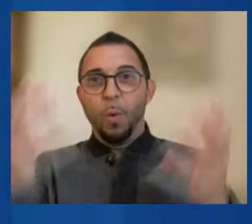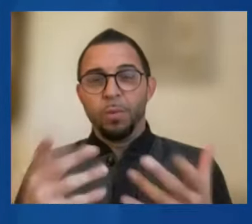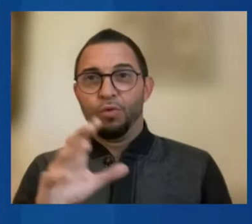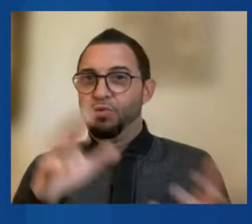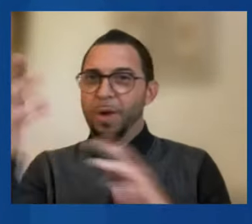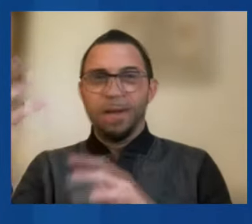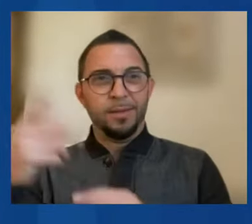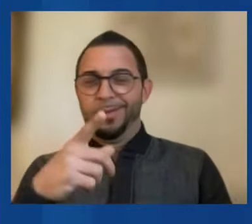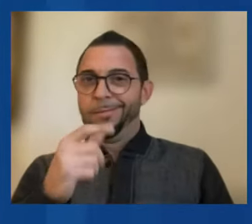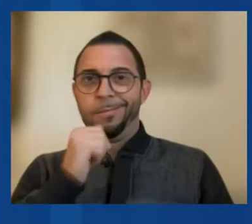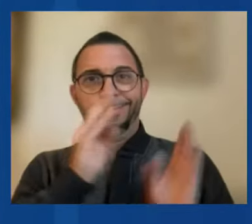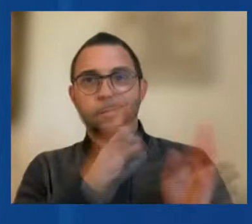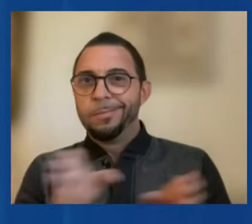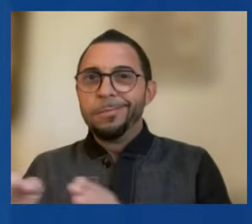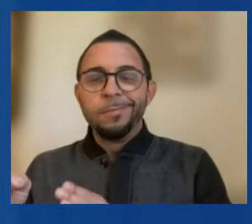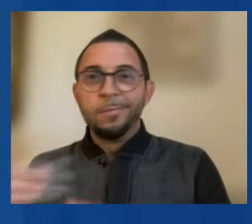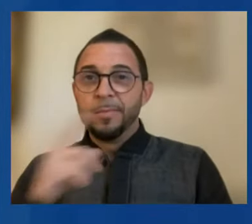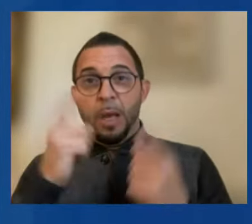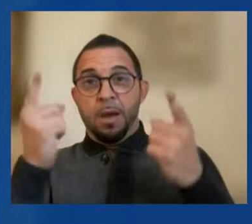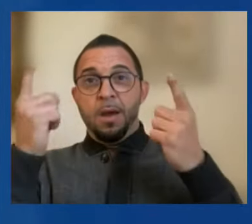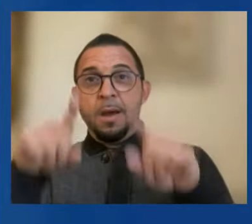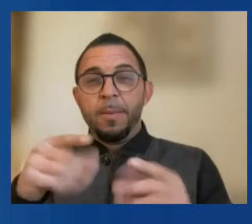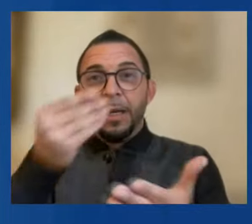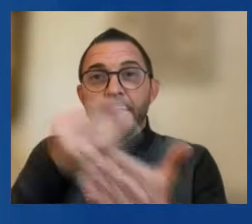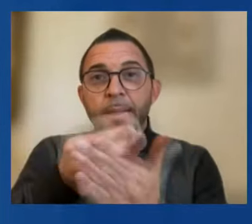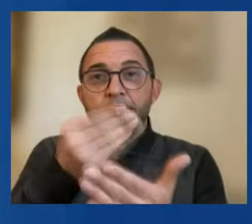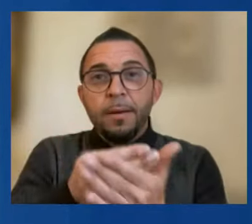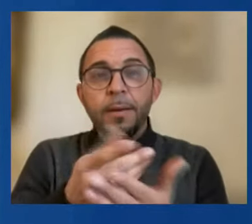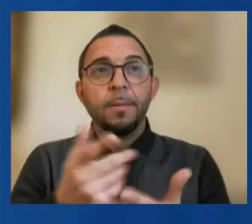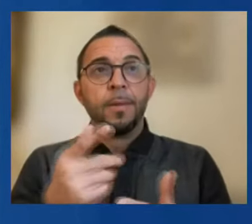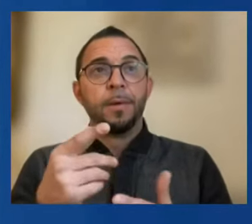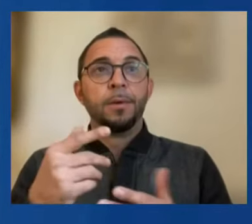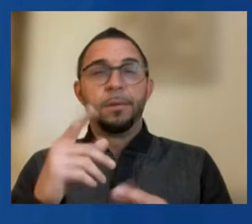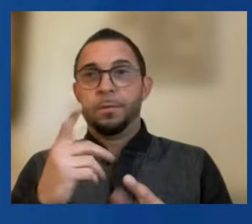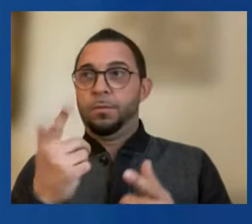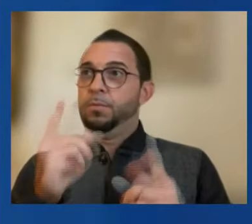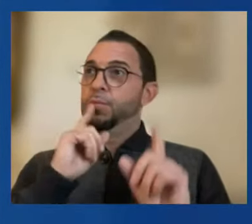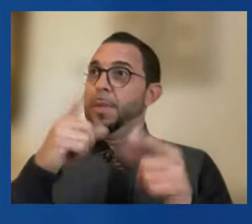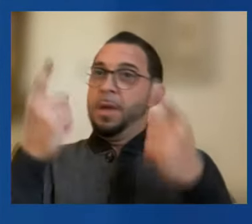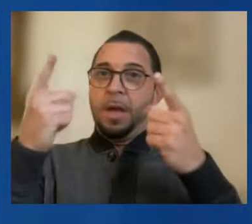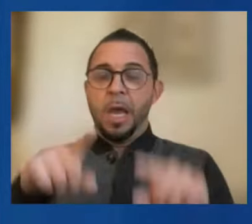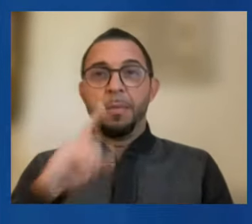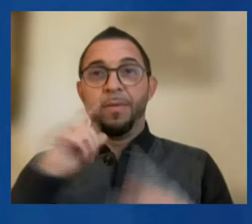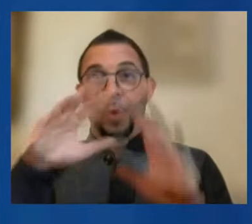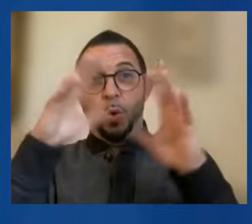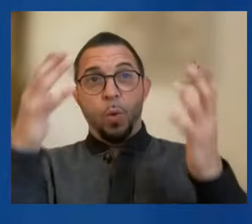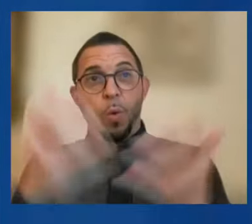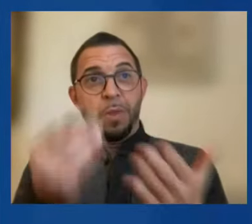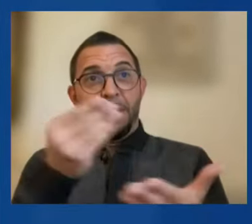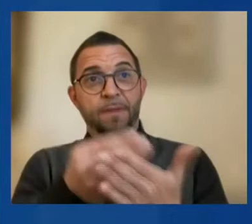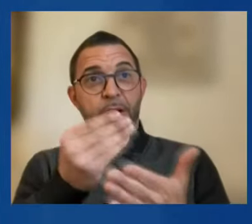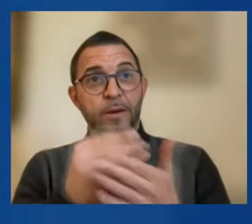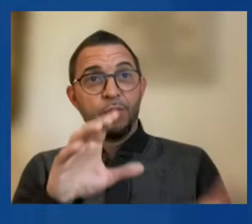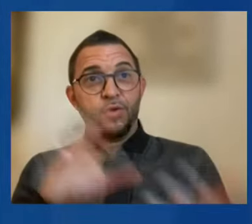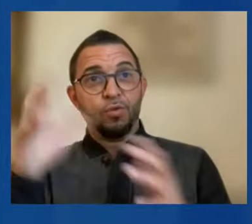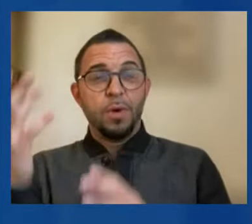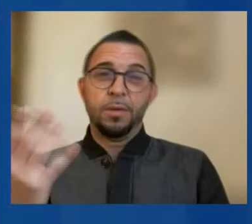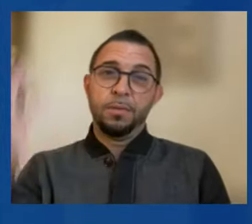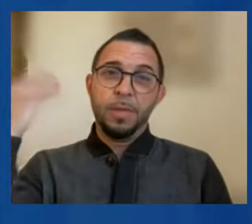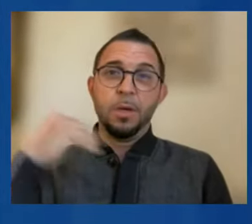consequence, the economic and financial response to the global financial crisis in 2008